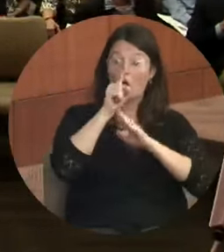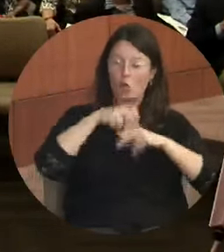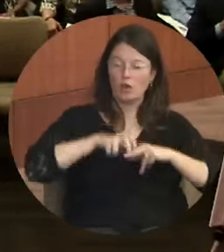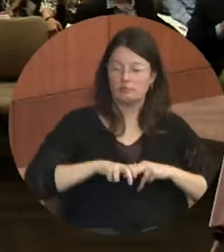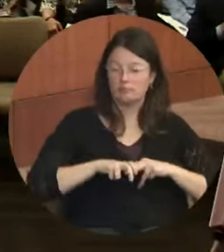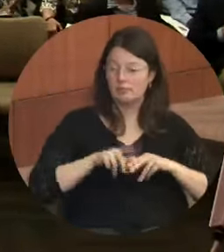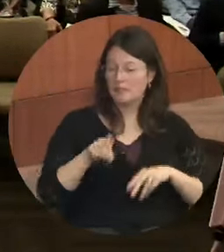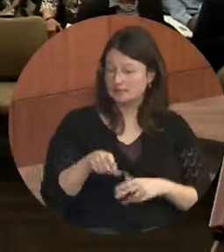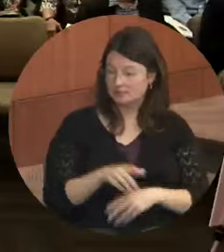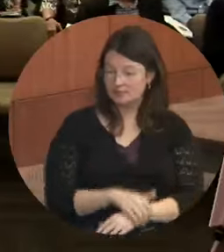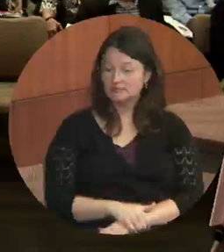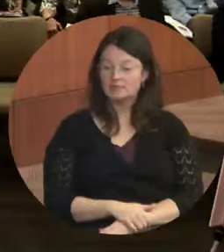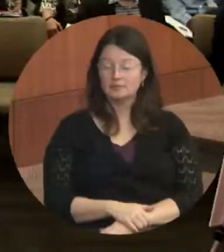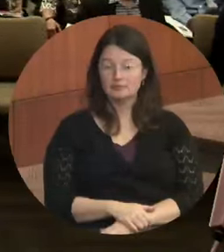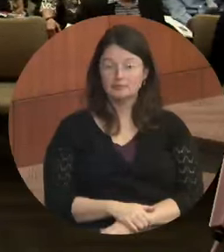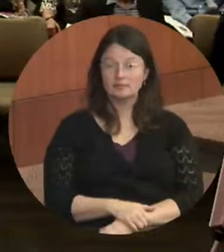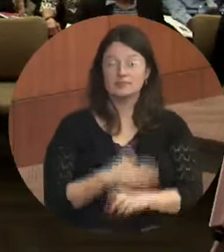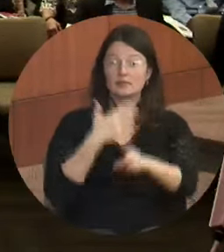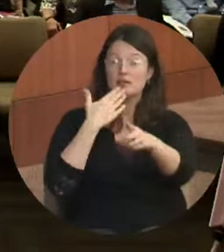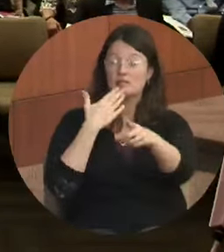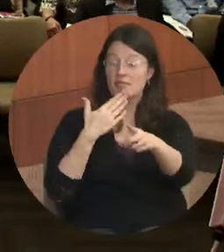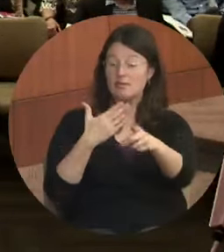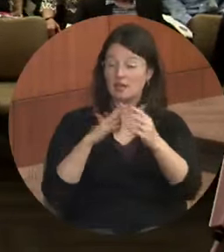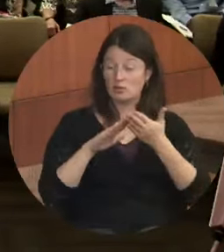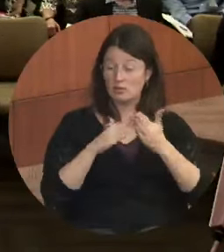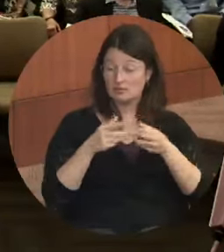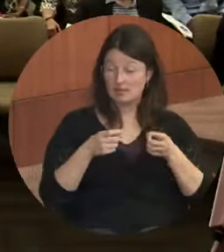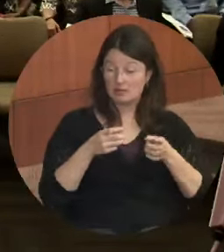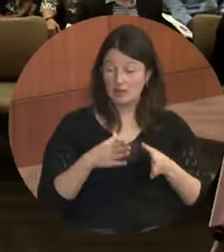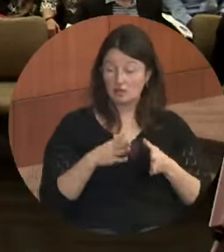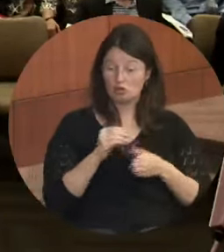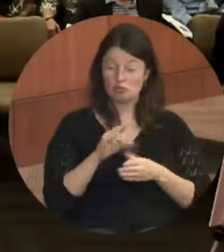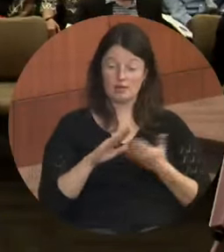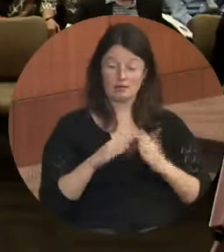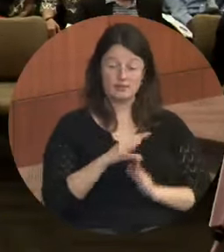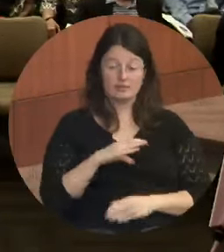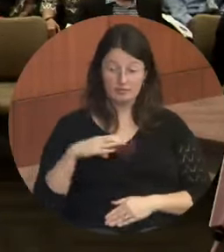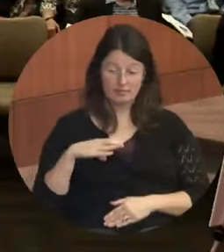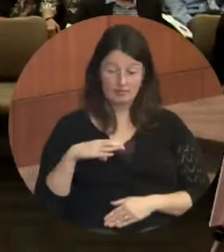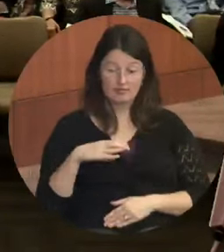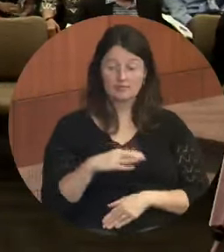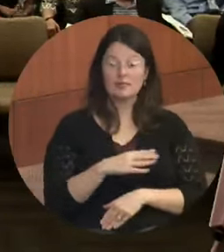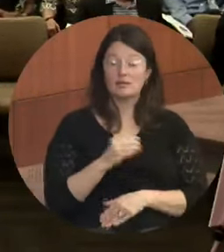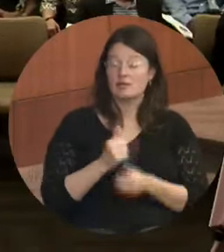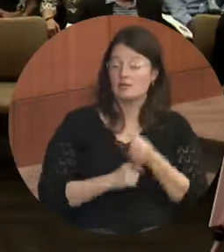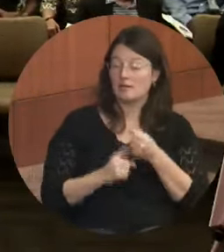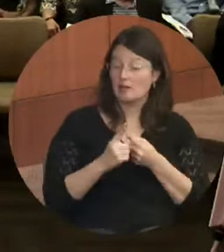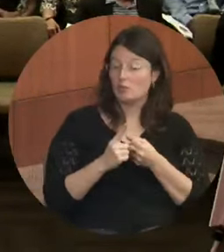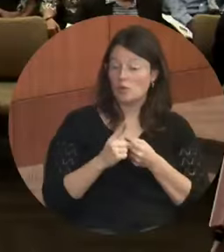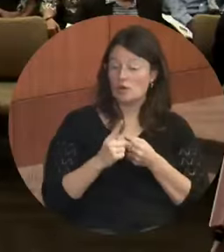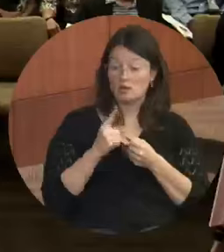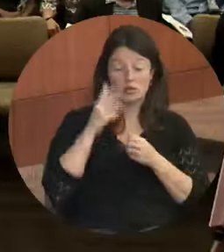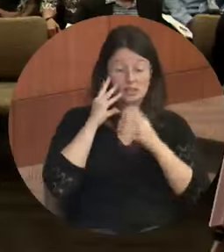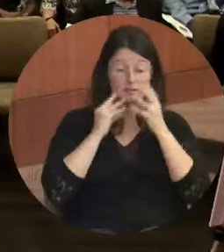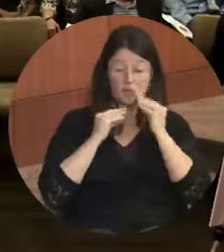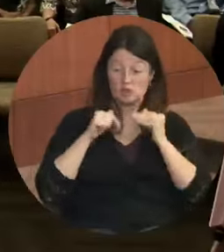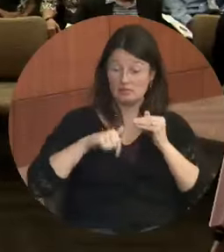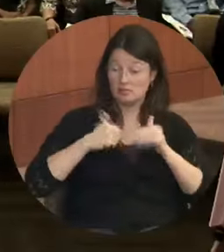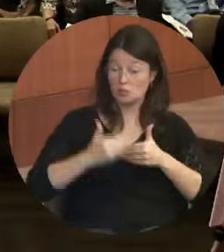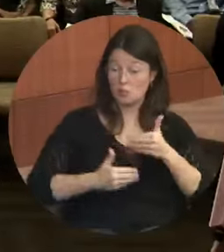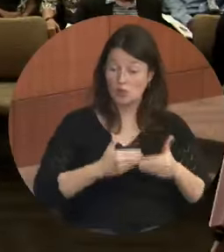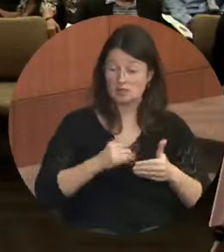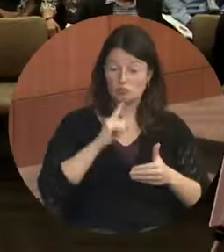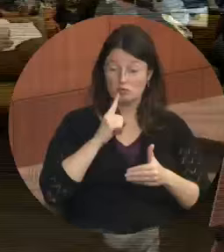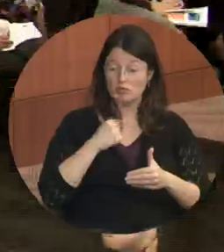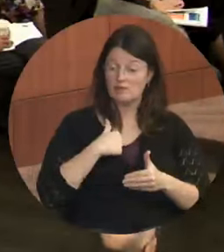I just want to thank, uh, the city manager and also, uh, city council and everybody going through this process. Really, it's, I'm